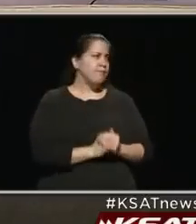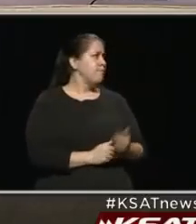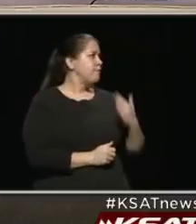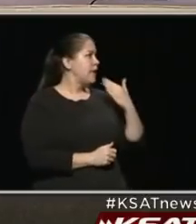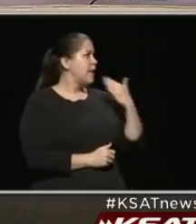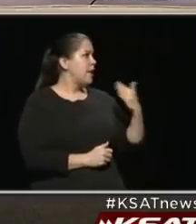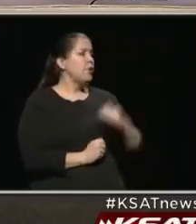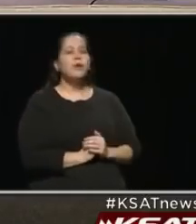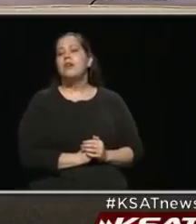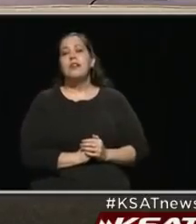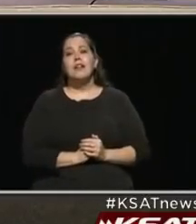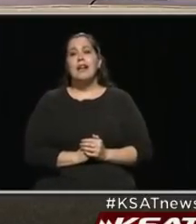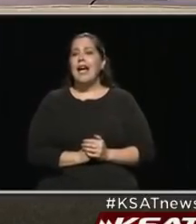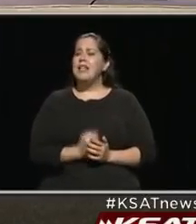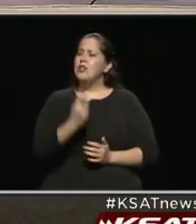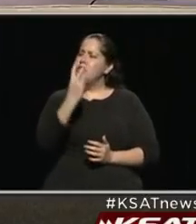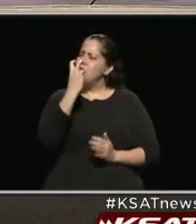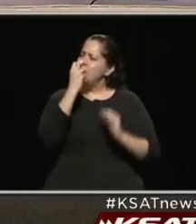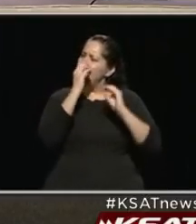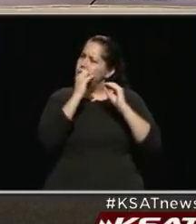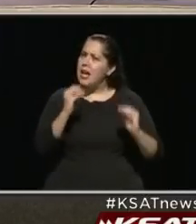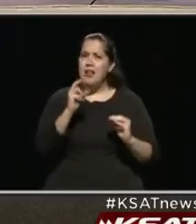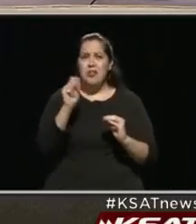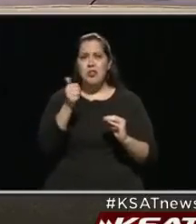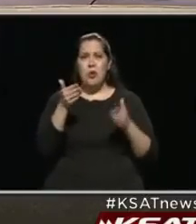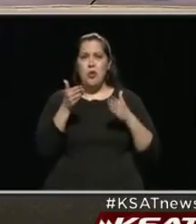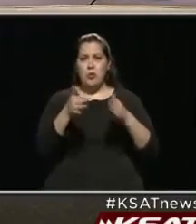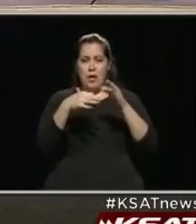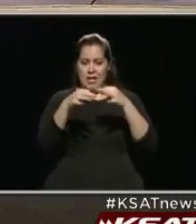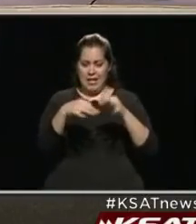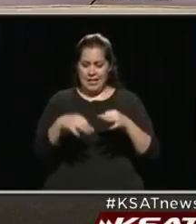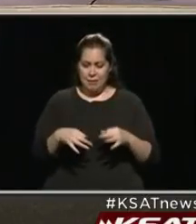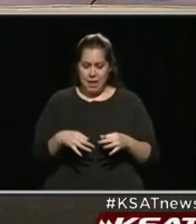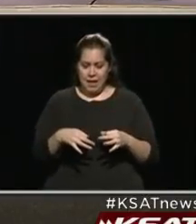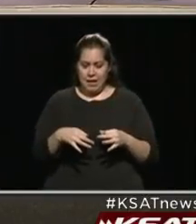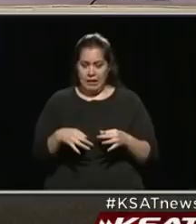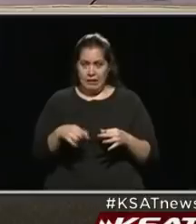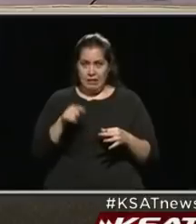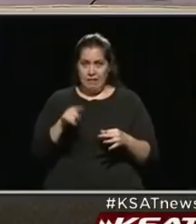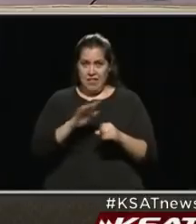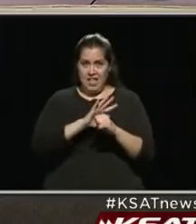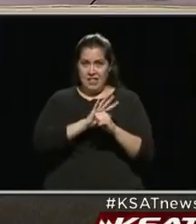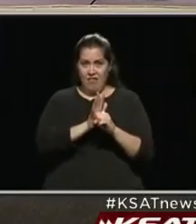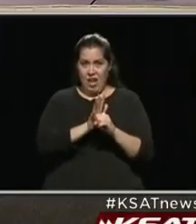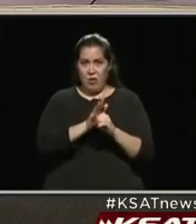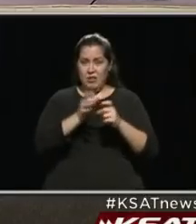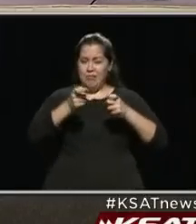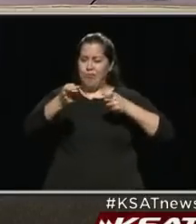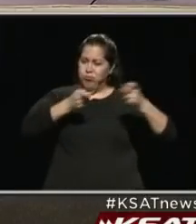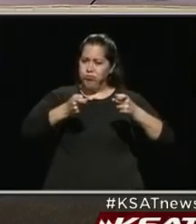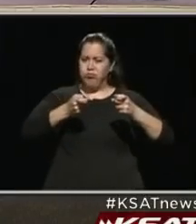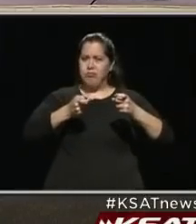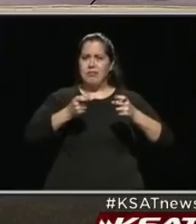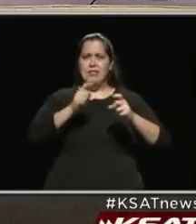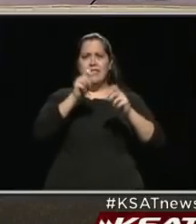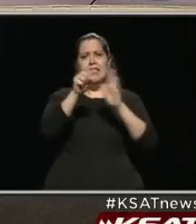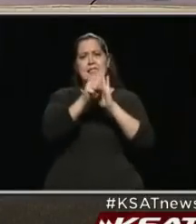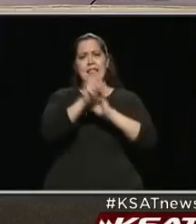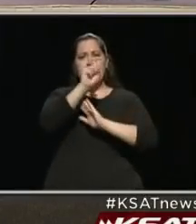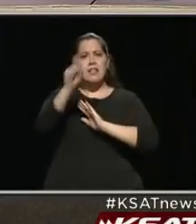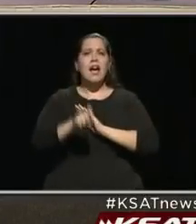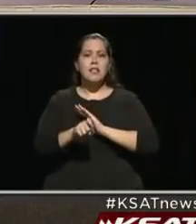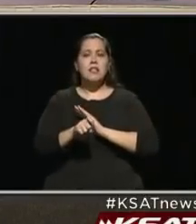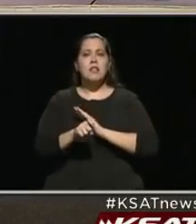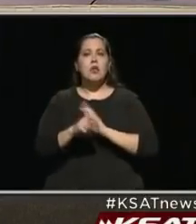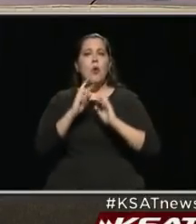Judge. And there is simply no doubt, and there's no other way of putting this, that this virus has a grip on the state of Texas. In fact, we reported